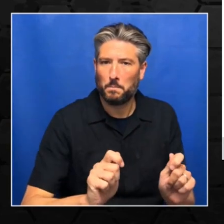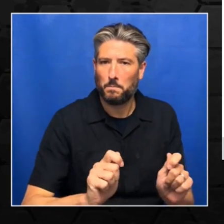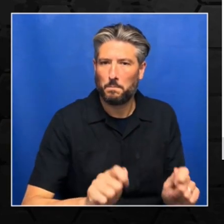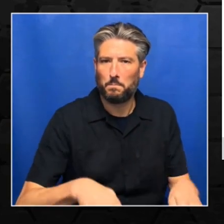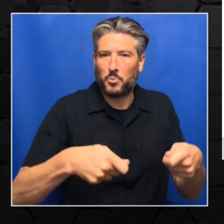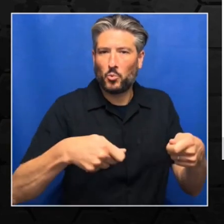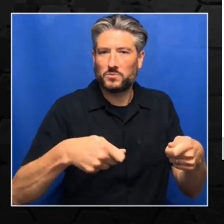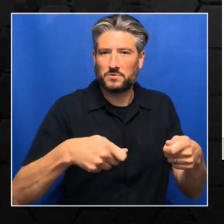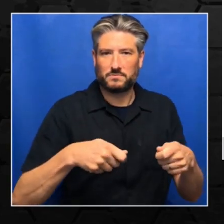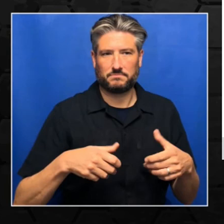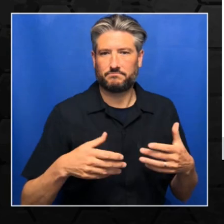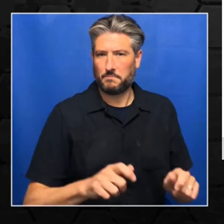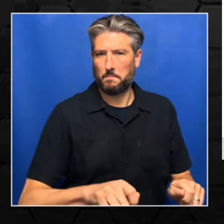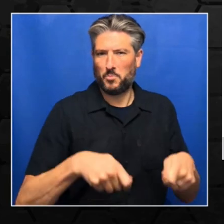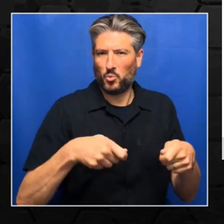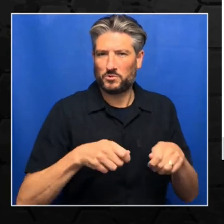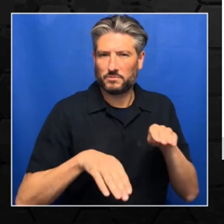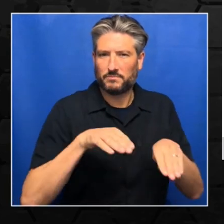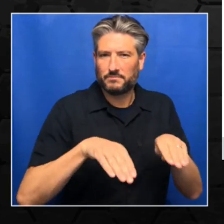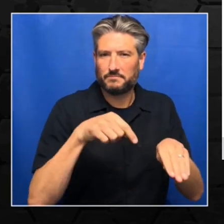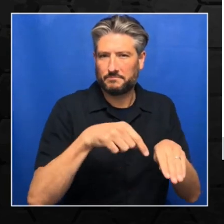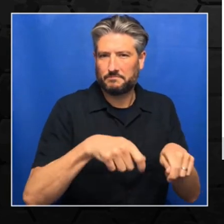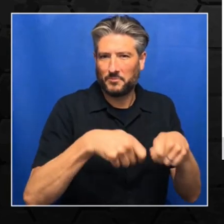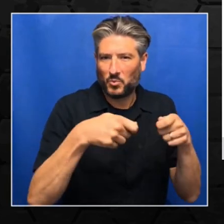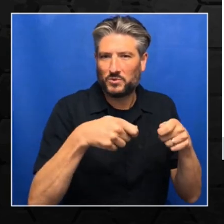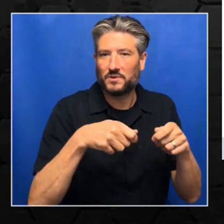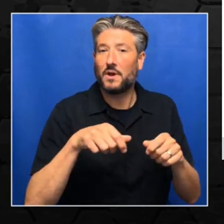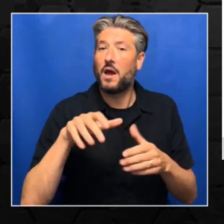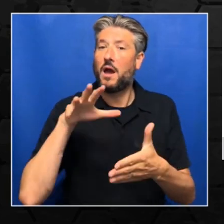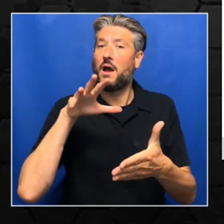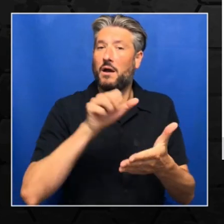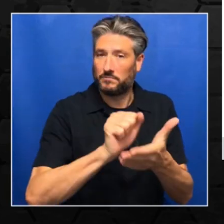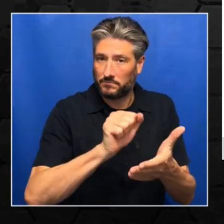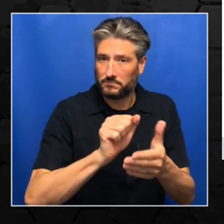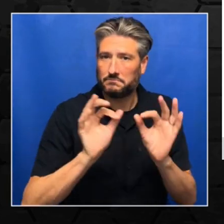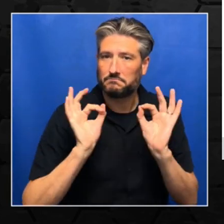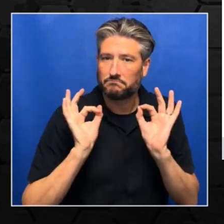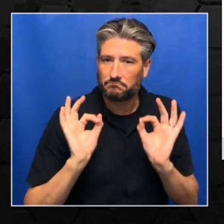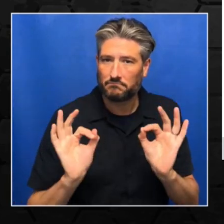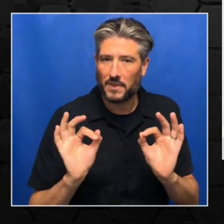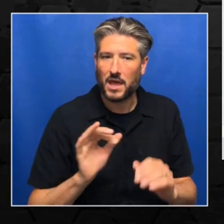Now, at the end, I would just like to wrap up by explaining one very small topic.